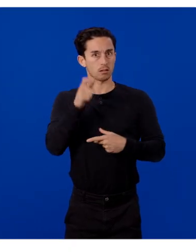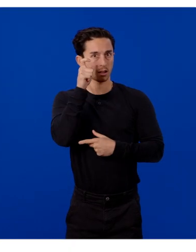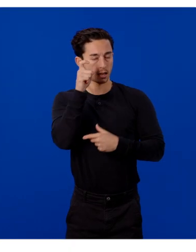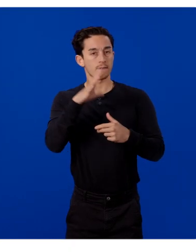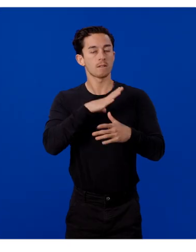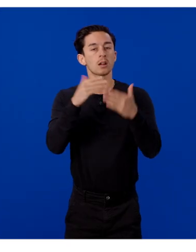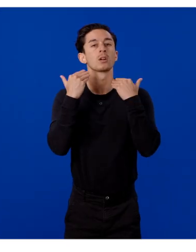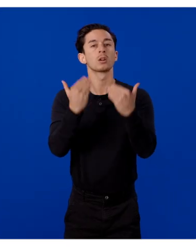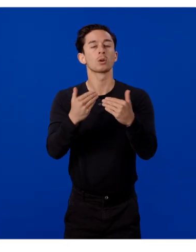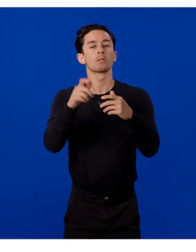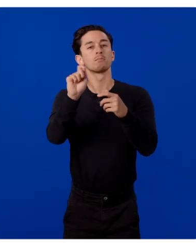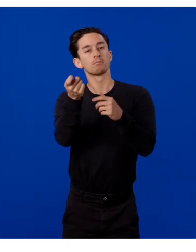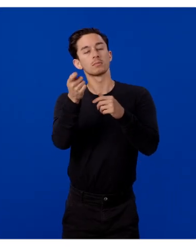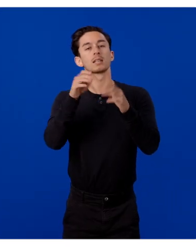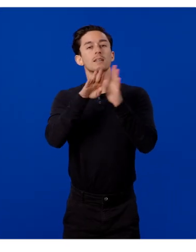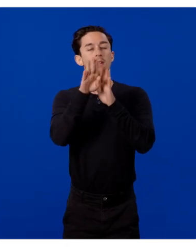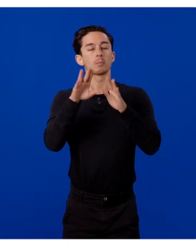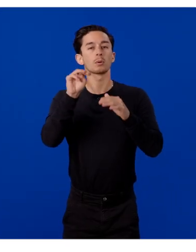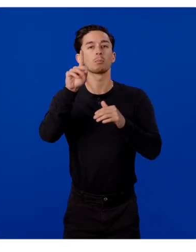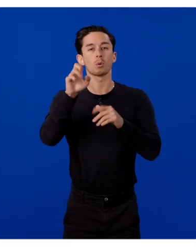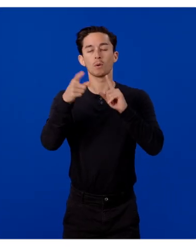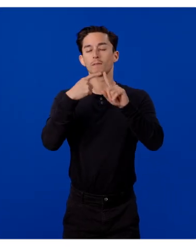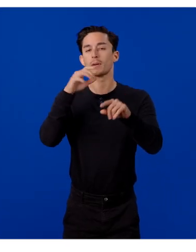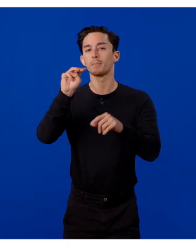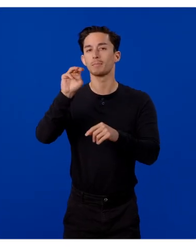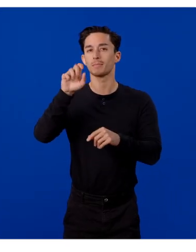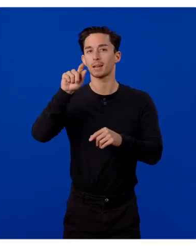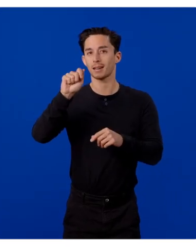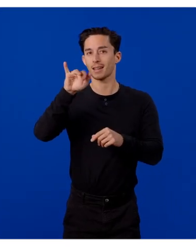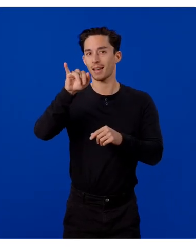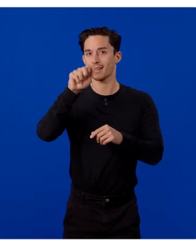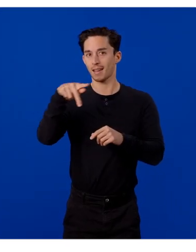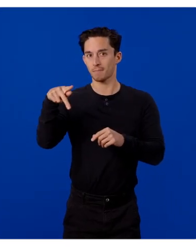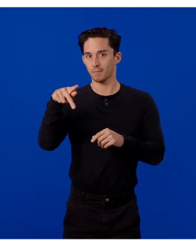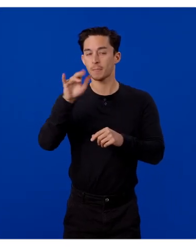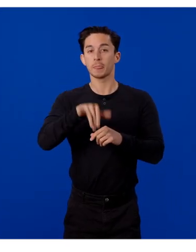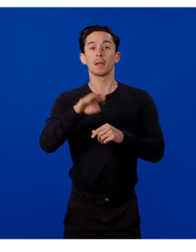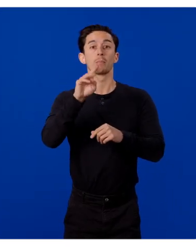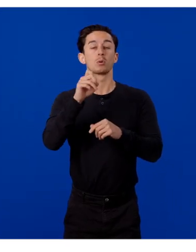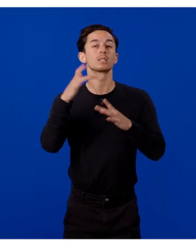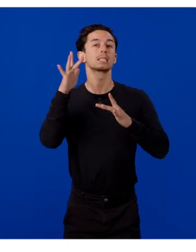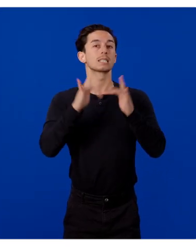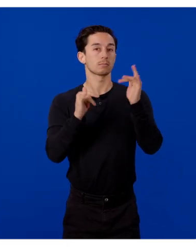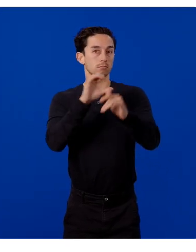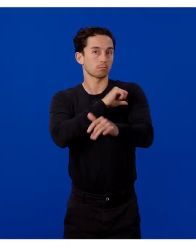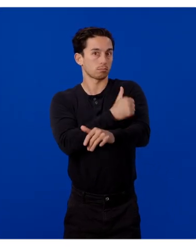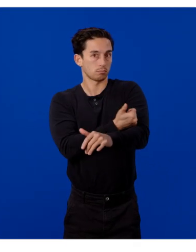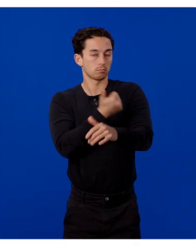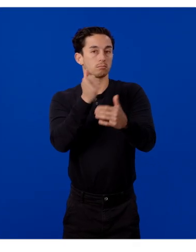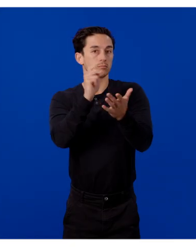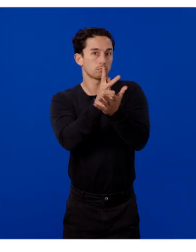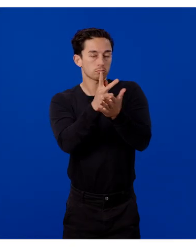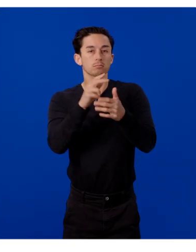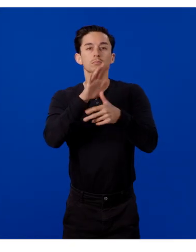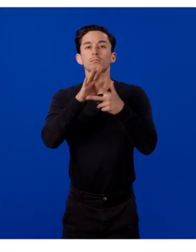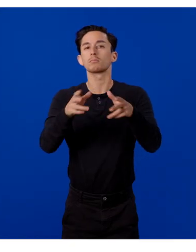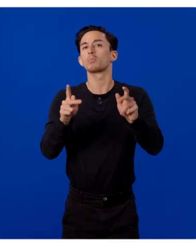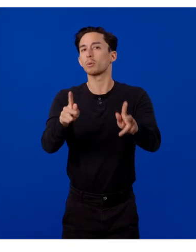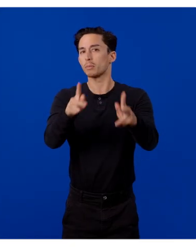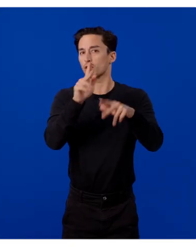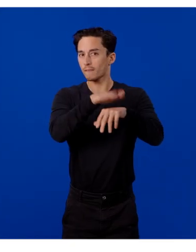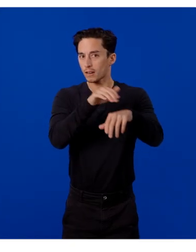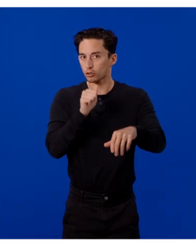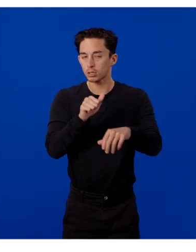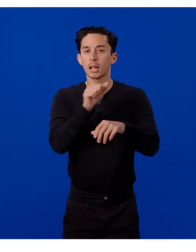can enable the developer mode setting from the Medii app. This mode skips application attestation, permission fetching, and the